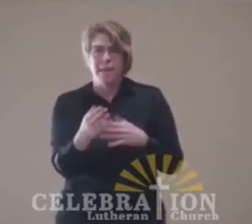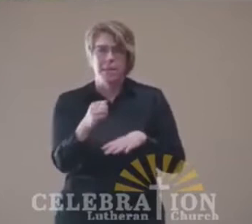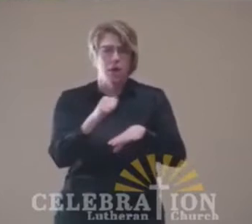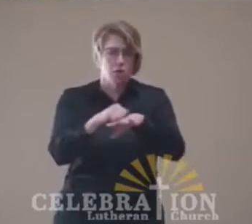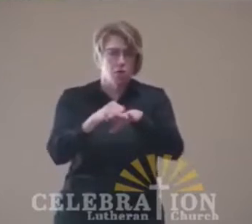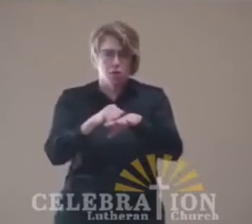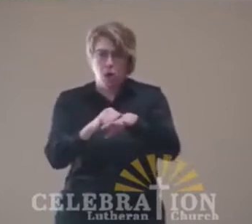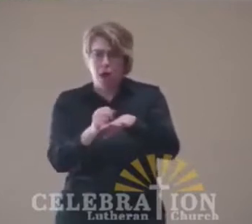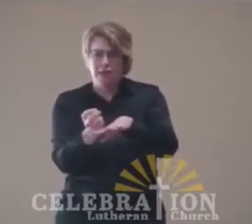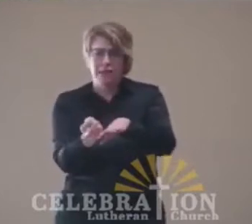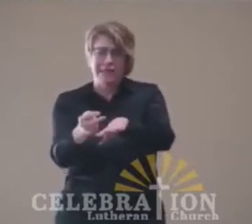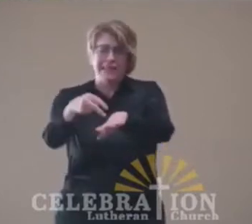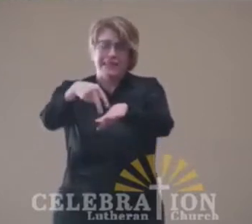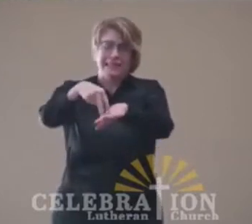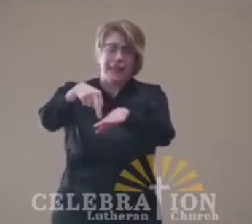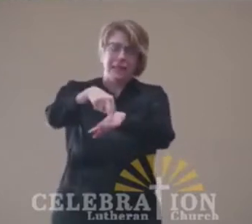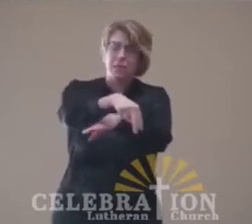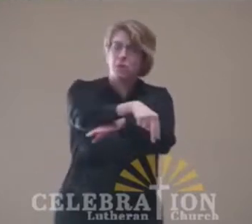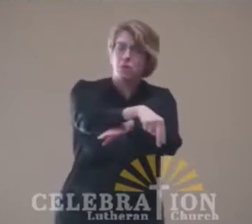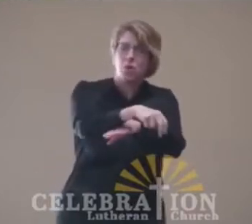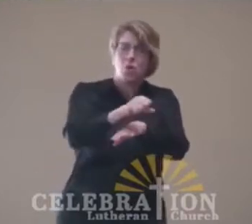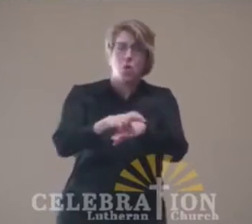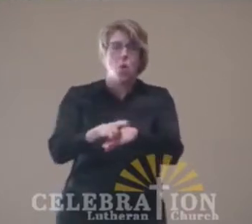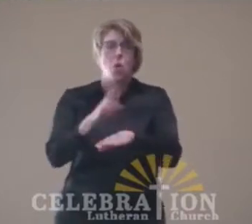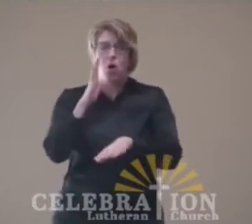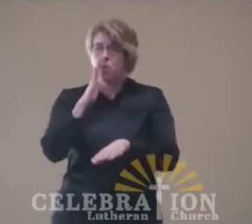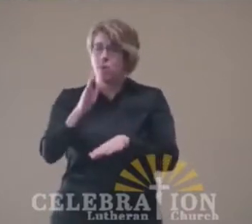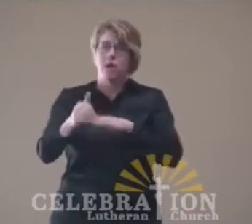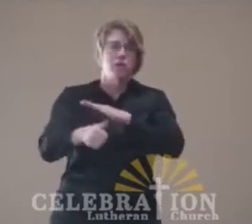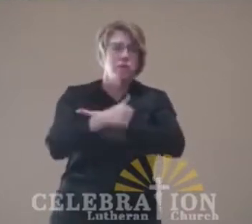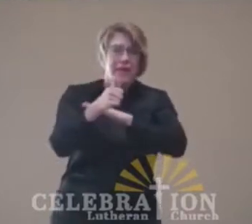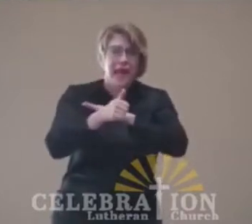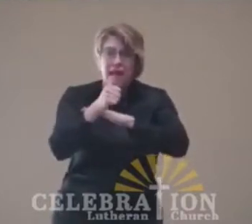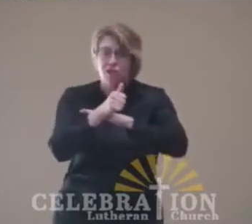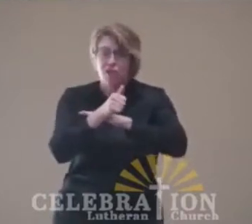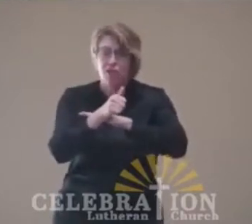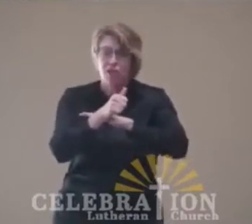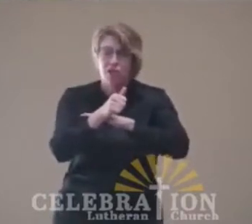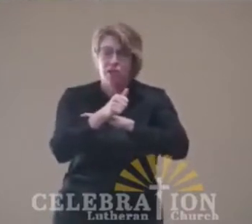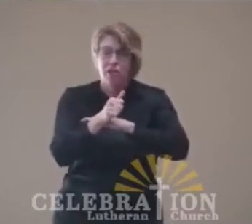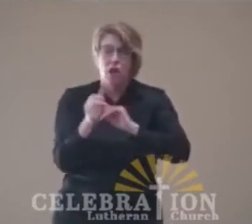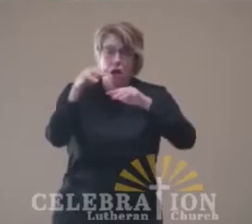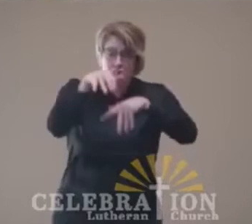to shore easily enough? Or is there some hazard and danger waiting?